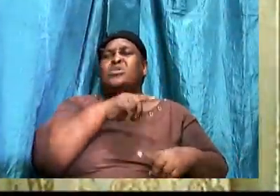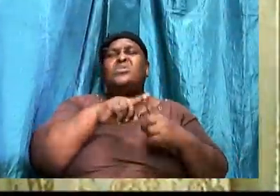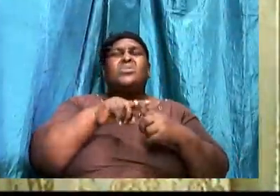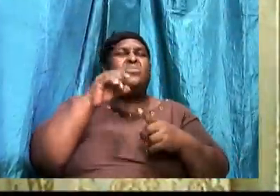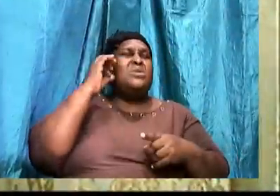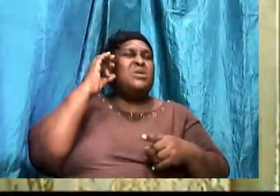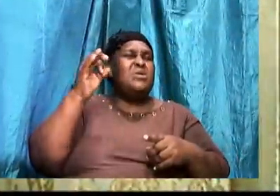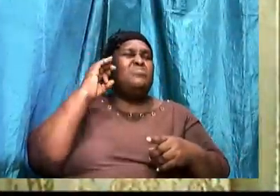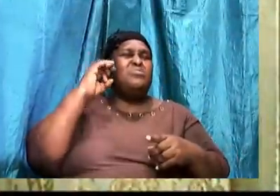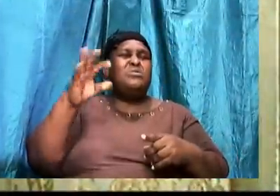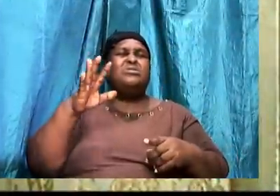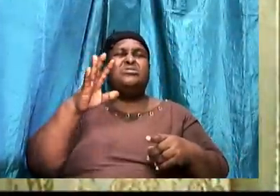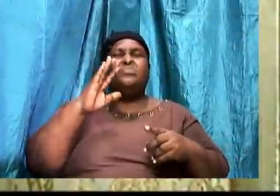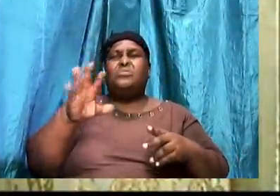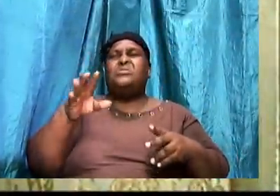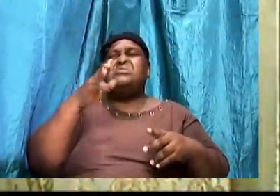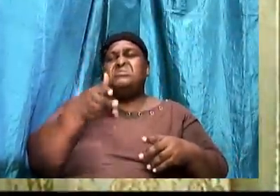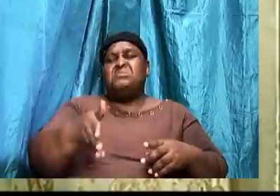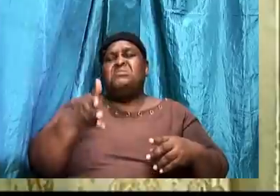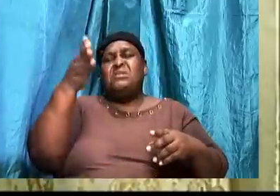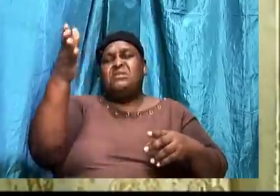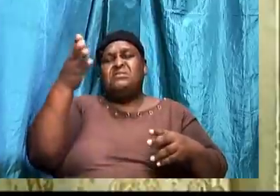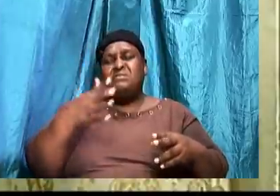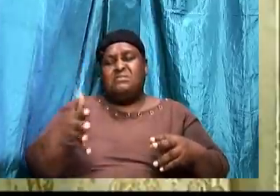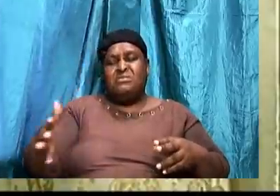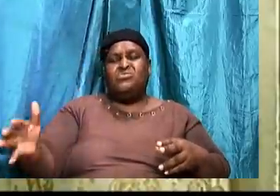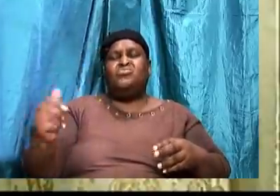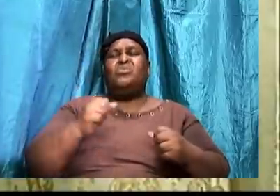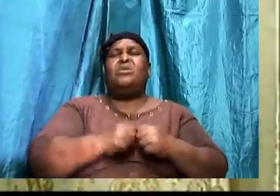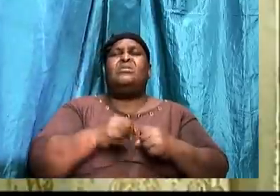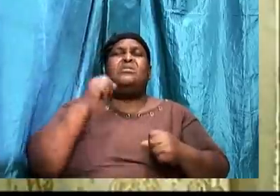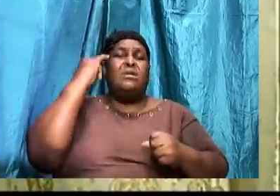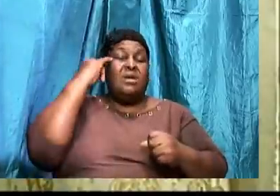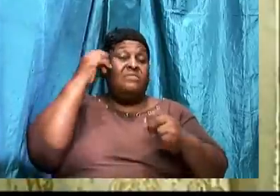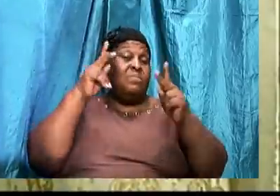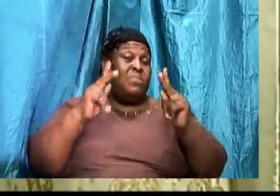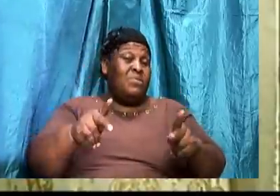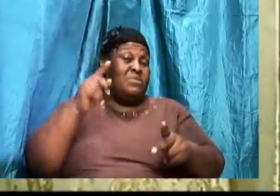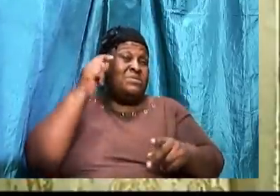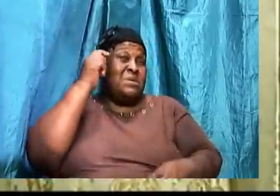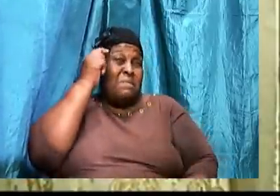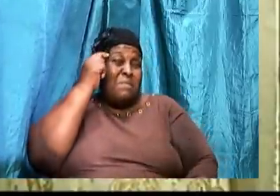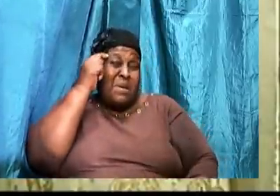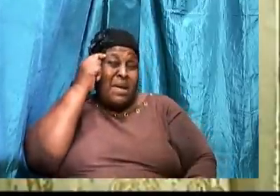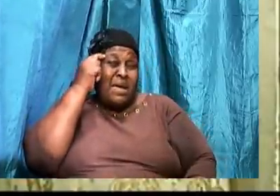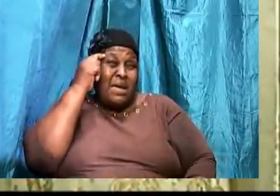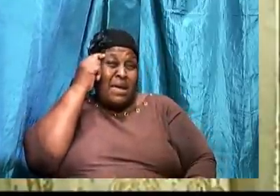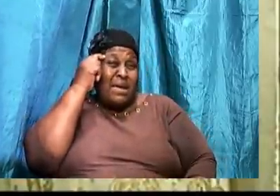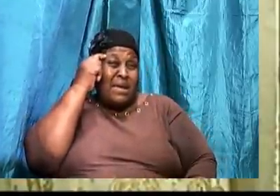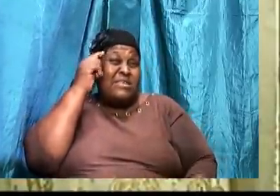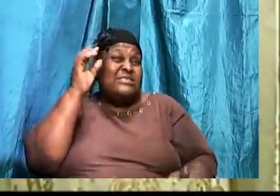And, say that that thing is wrong. If. The person's mind. Is made up.